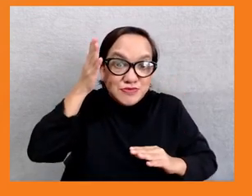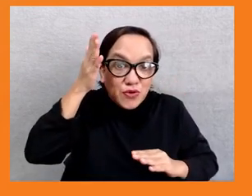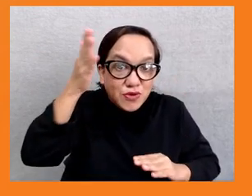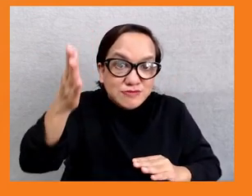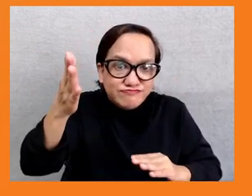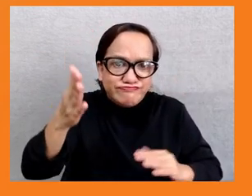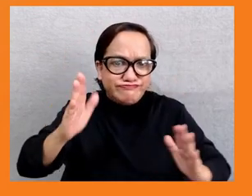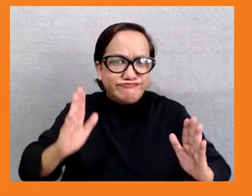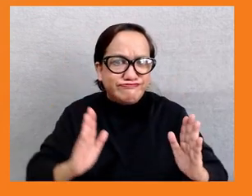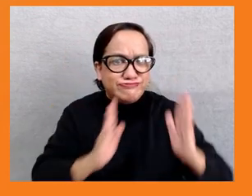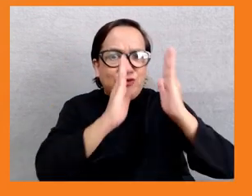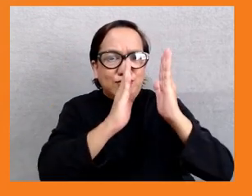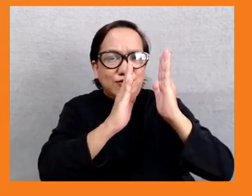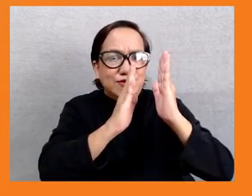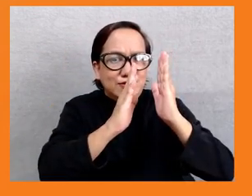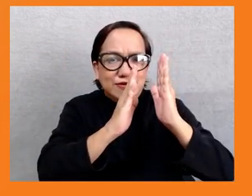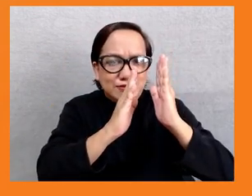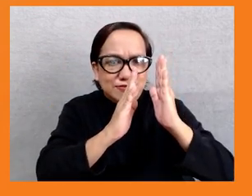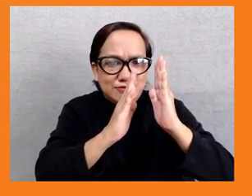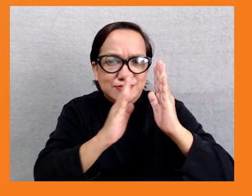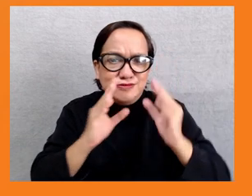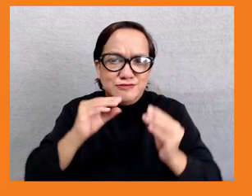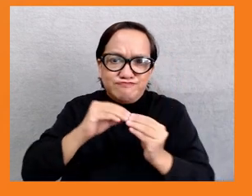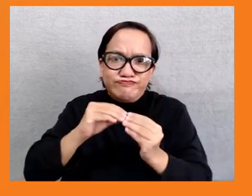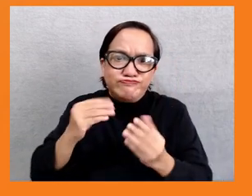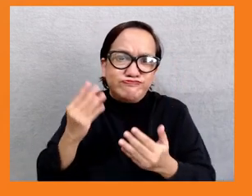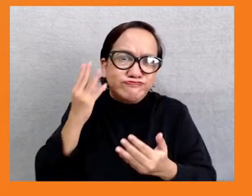inclusive, resilient, and sustainable Asia and the Pacific.